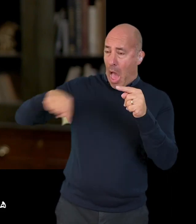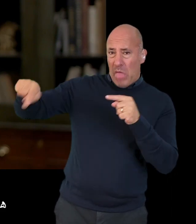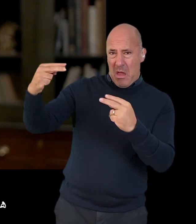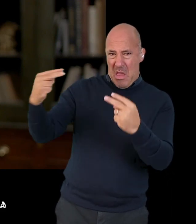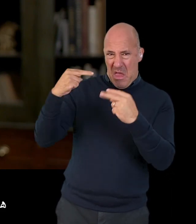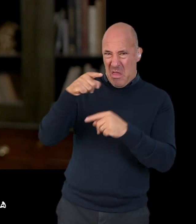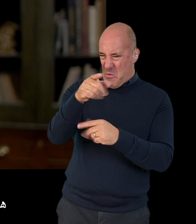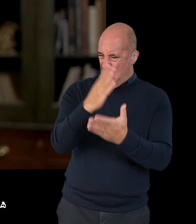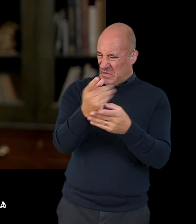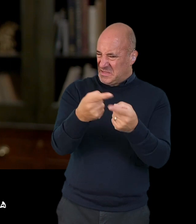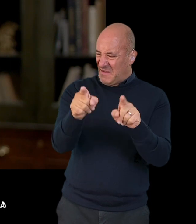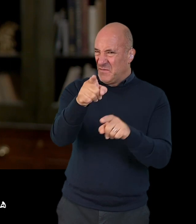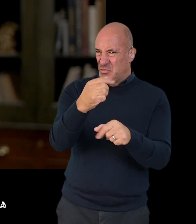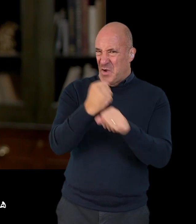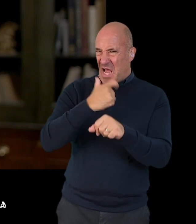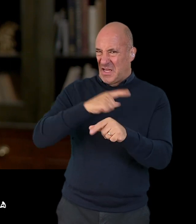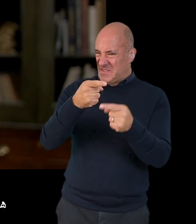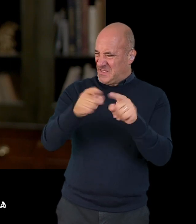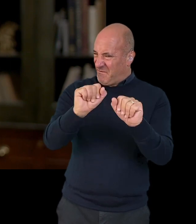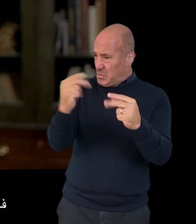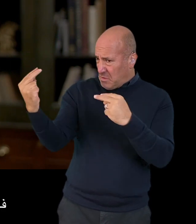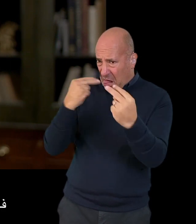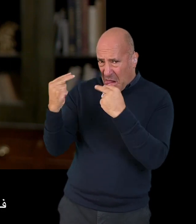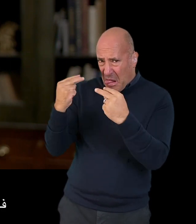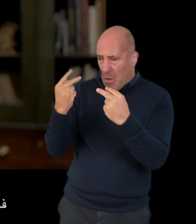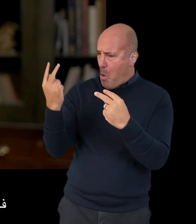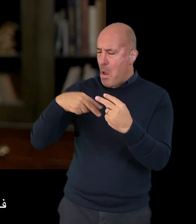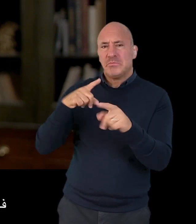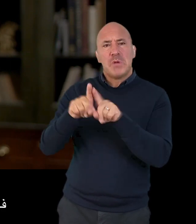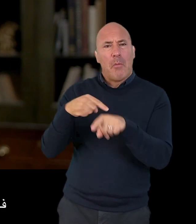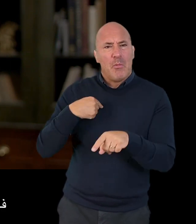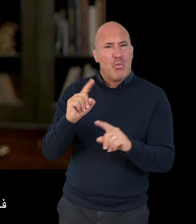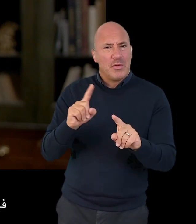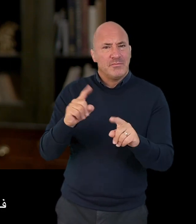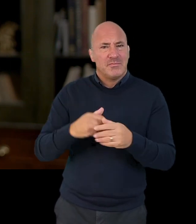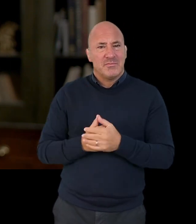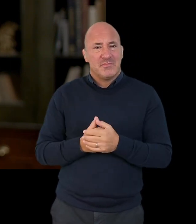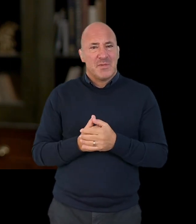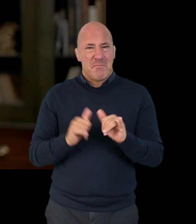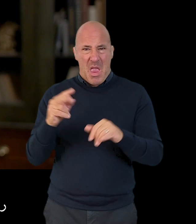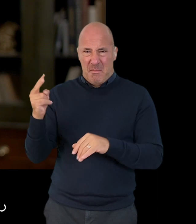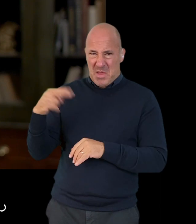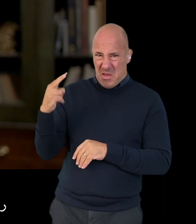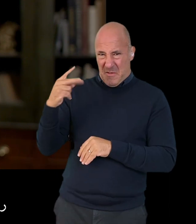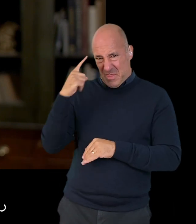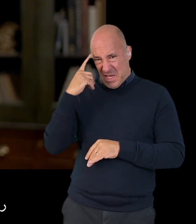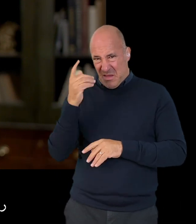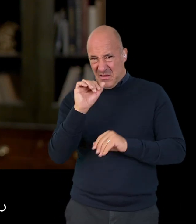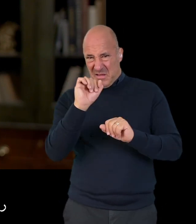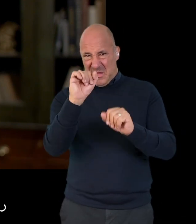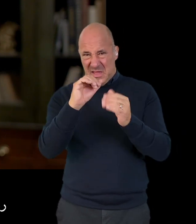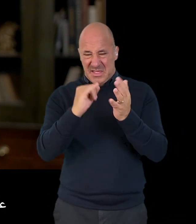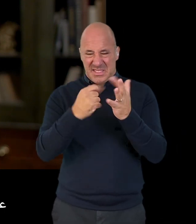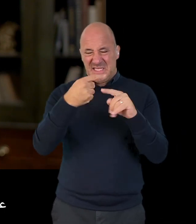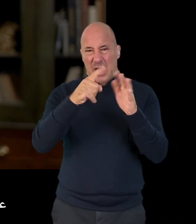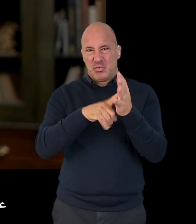perceive that you were different in your gender identity in some way? That might have even included them